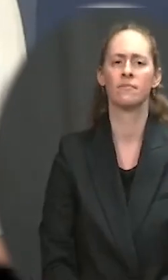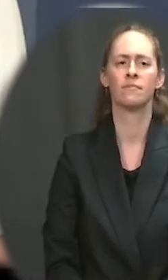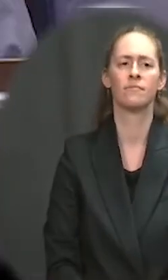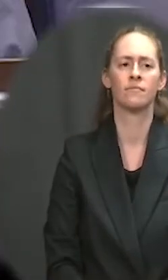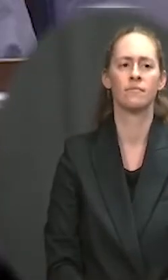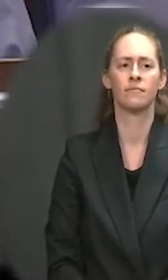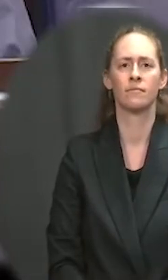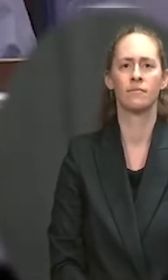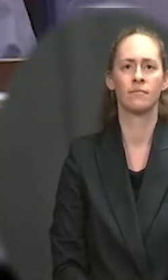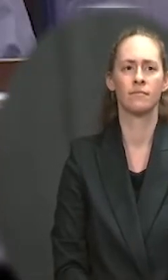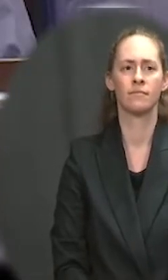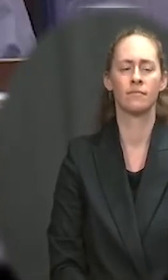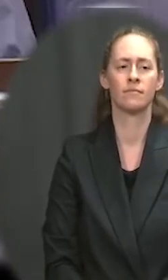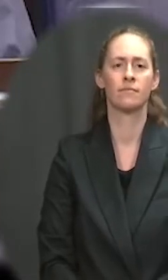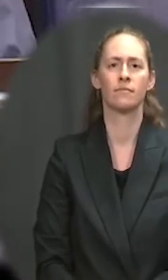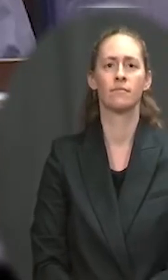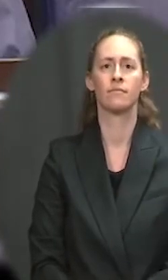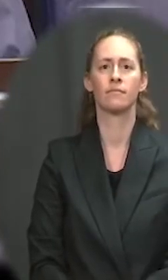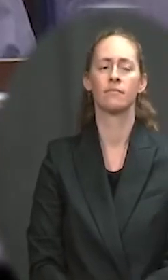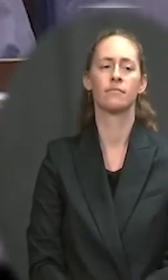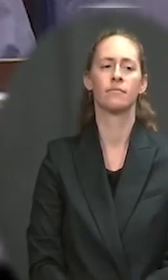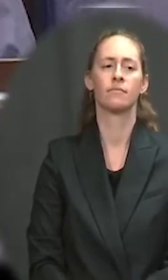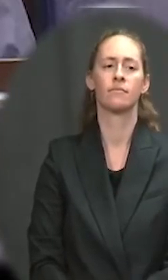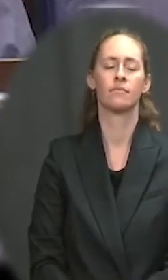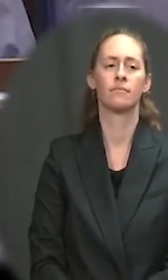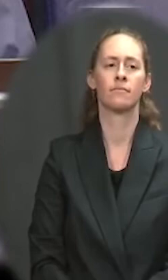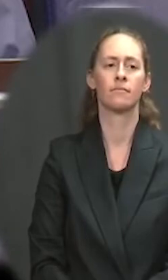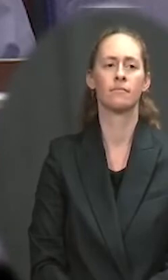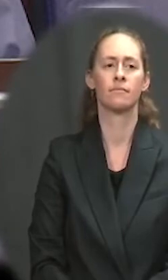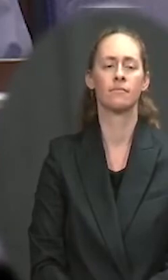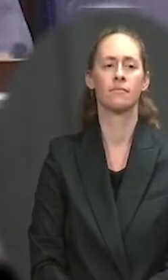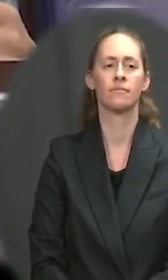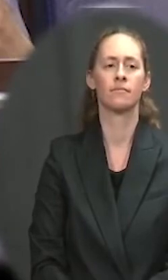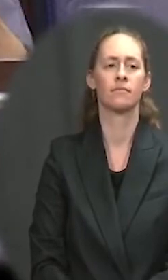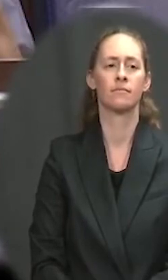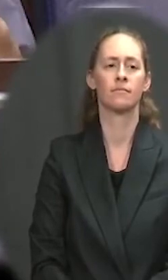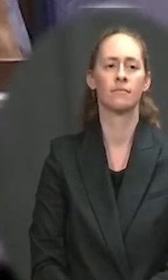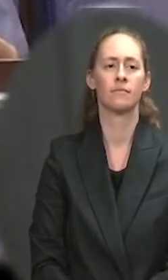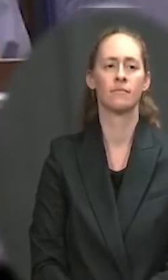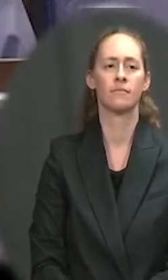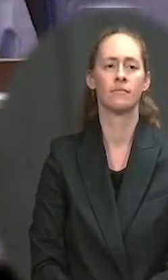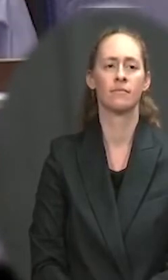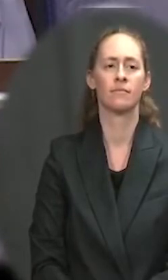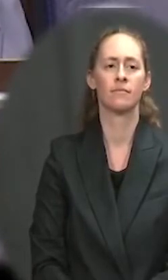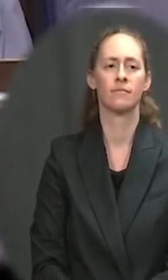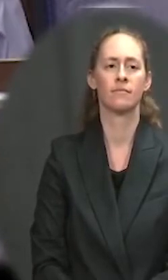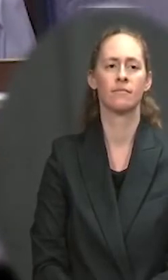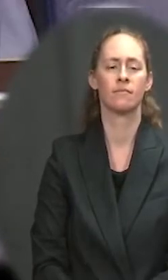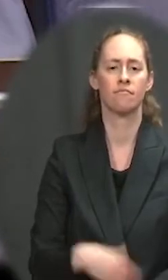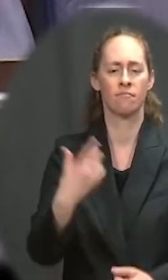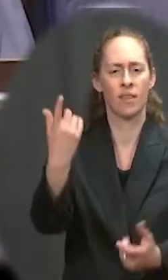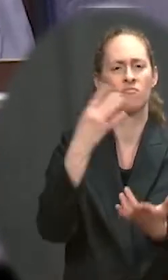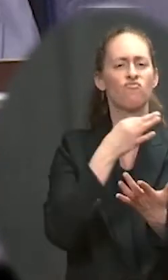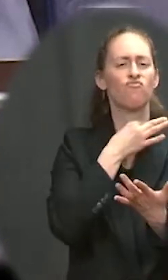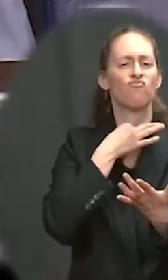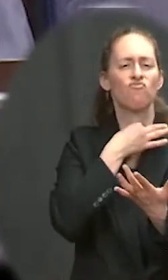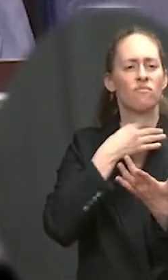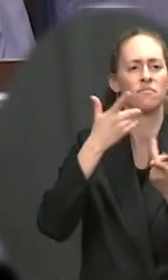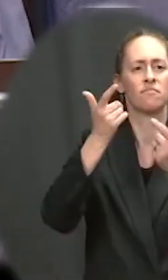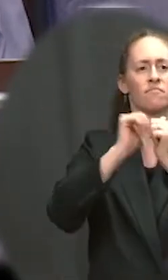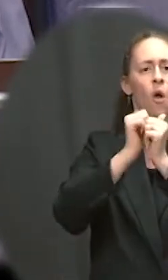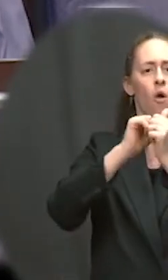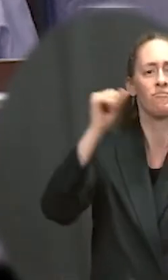large sports arenas that are beginning to allow for fully vaccinated fans in special